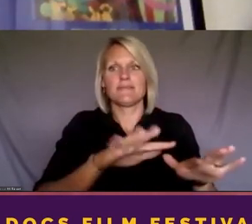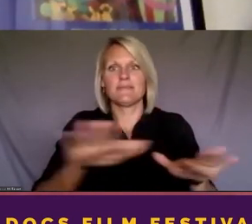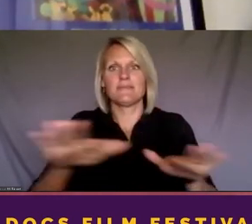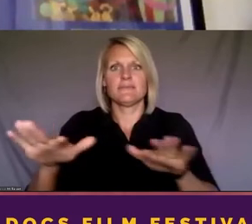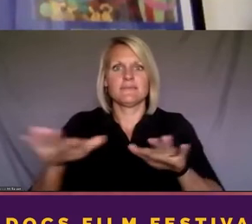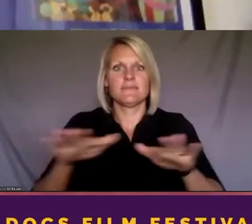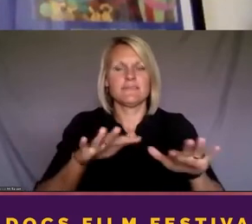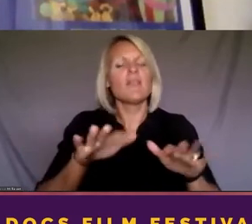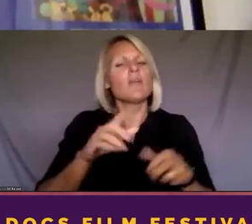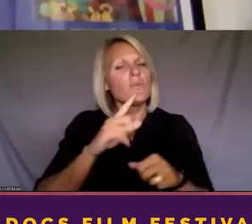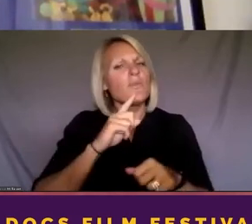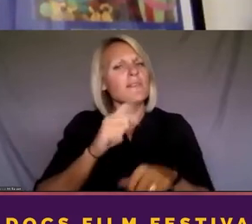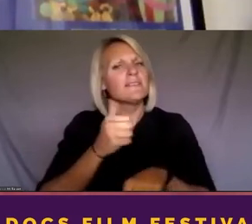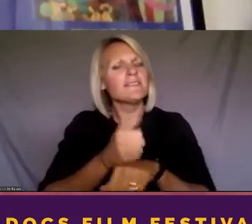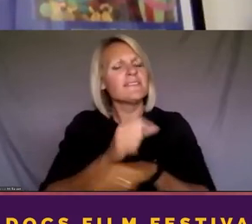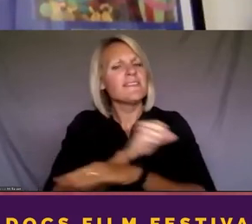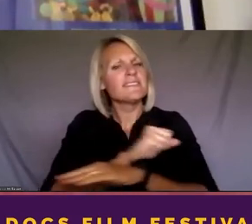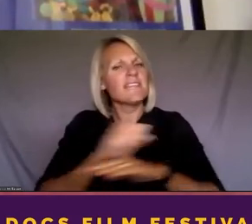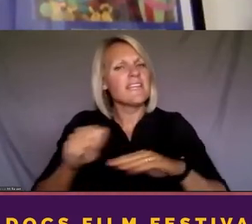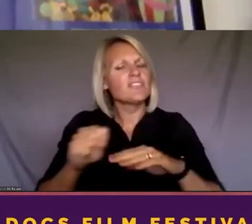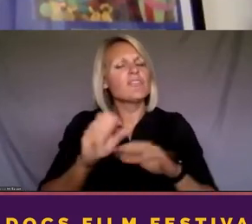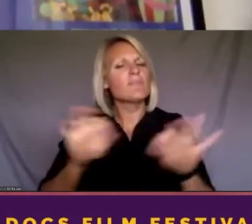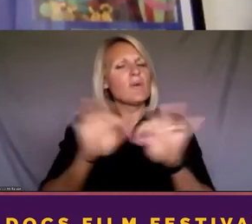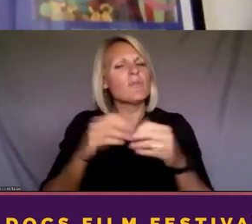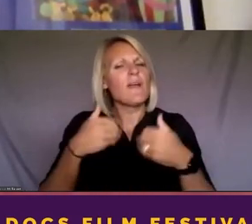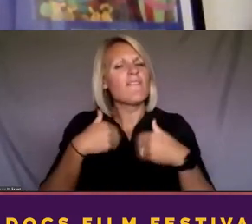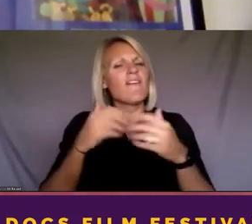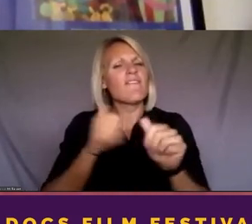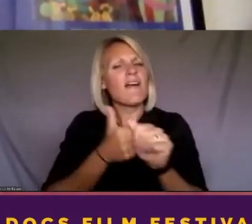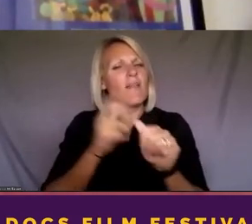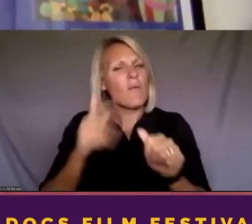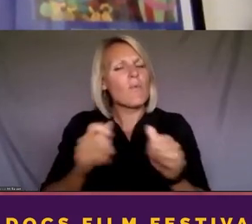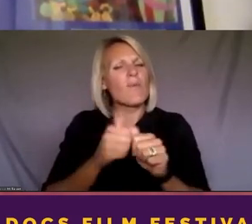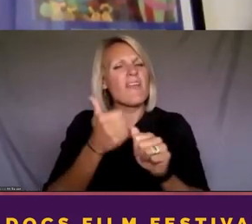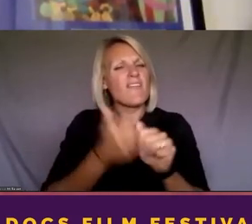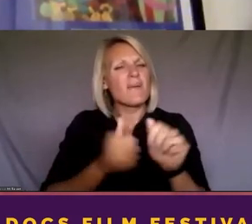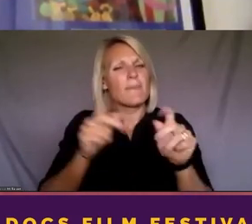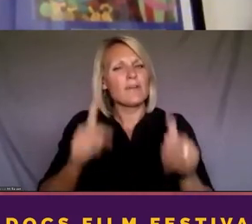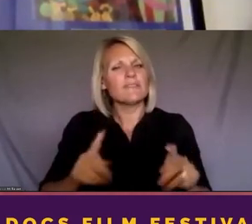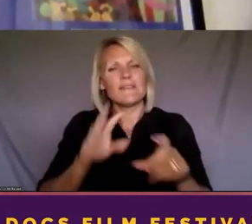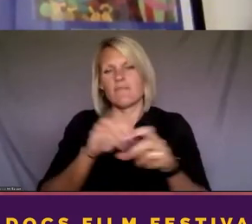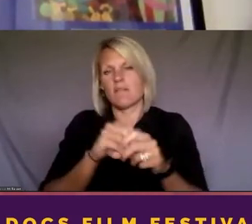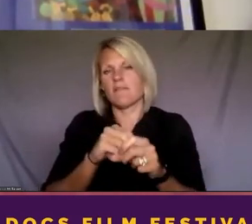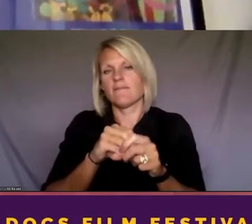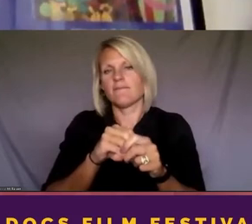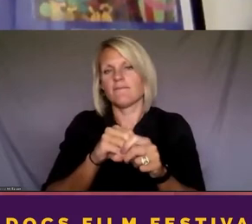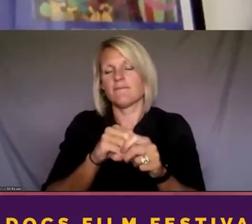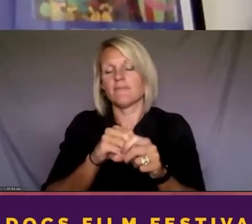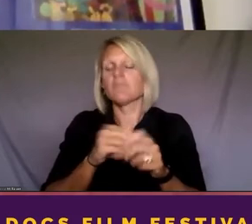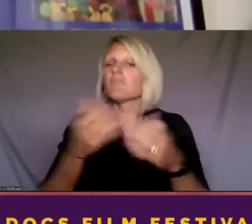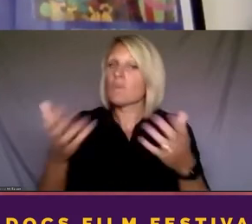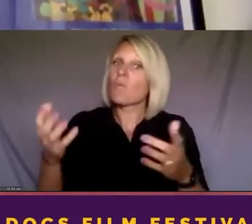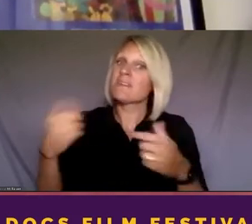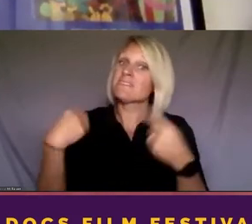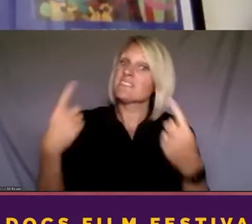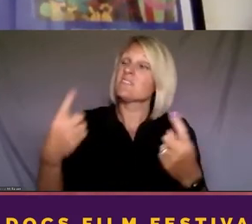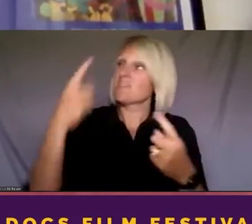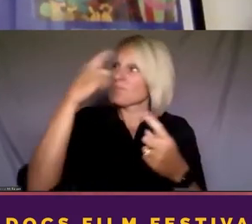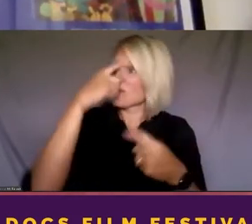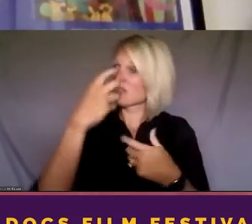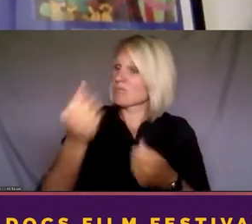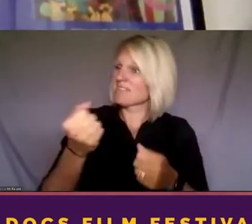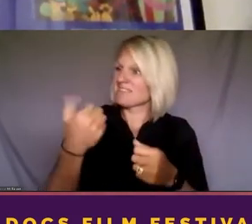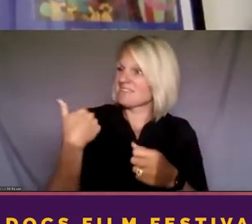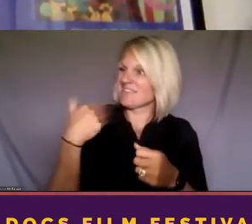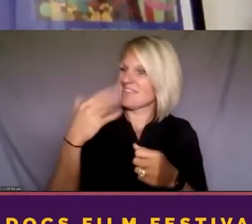follow up with all of these partners. So, you know, since that we had held our brain trust in February, and since